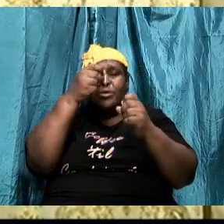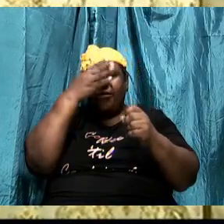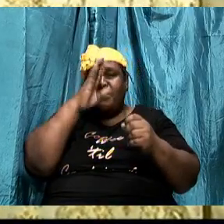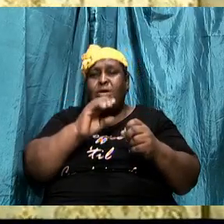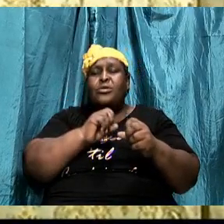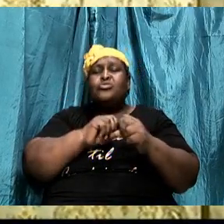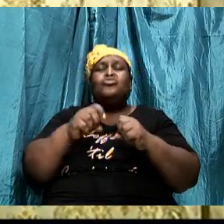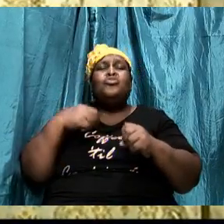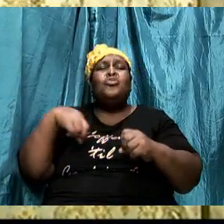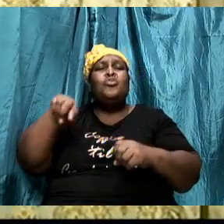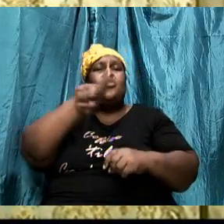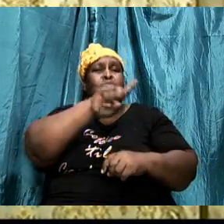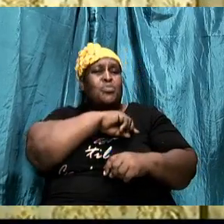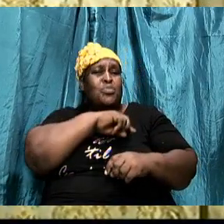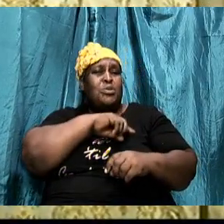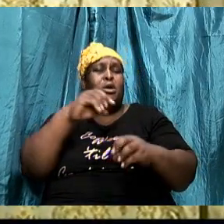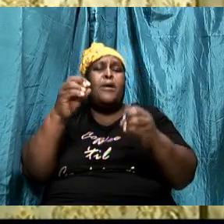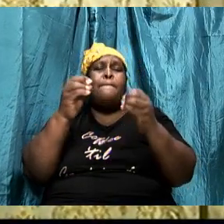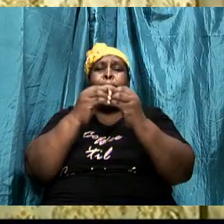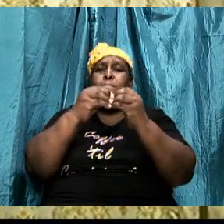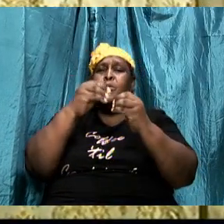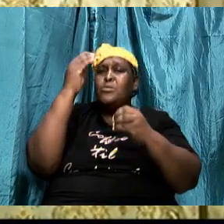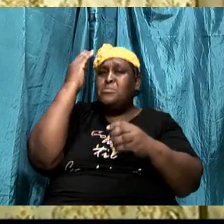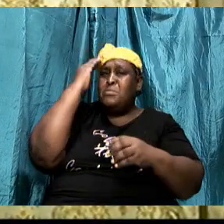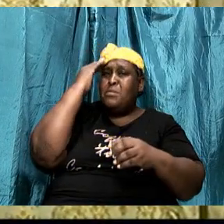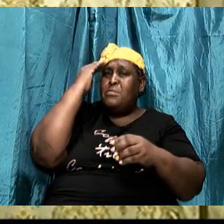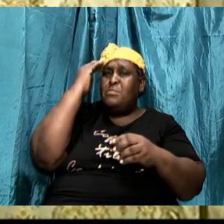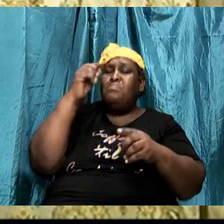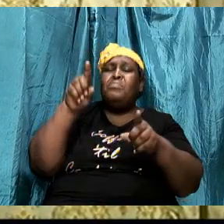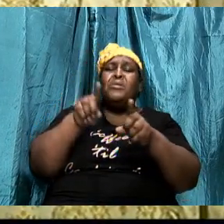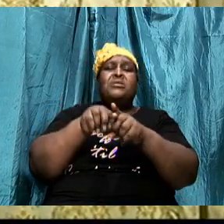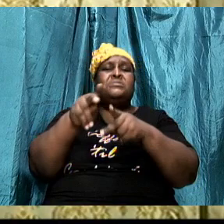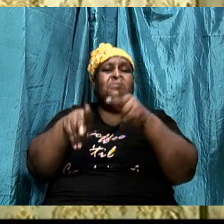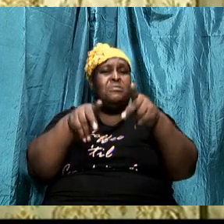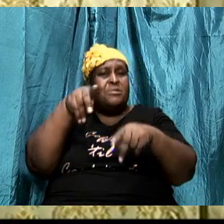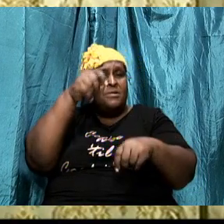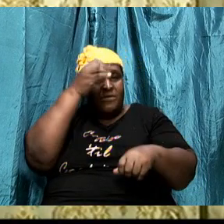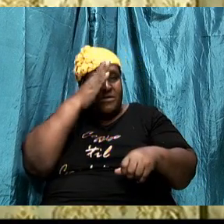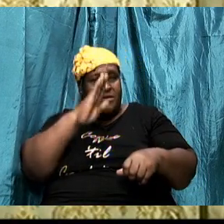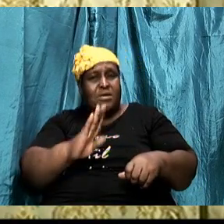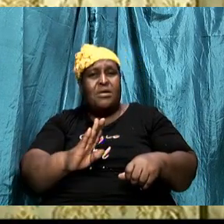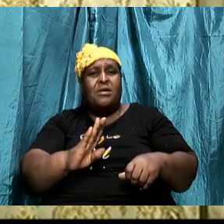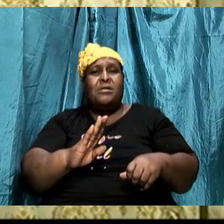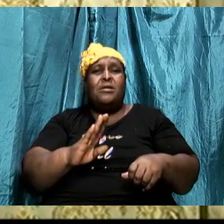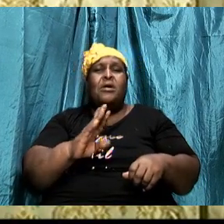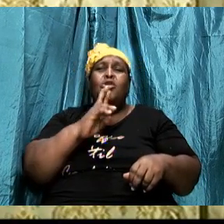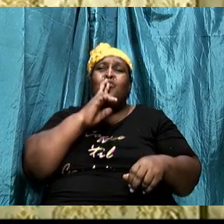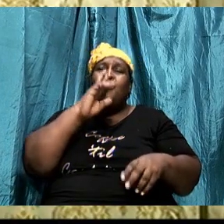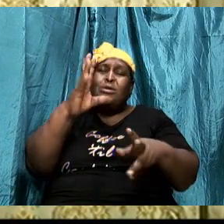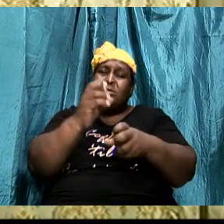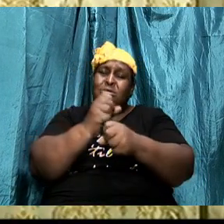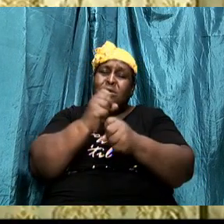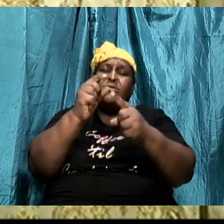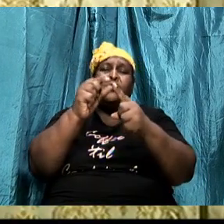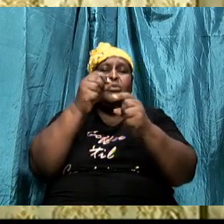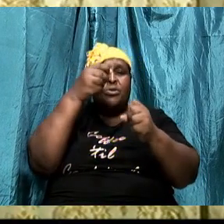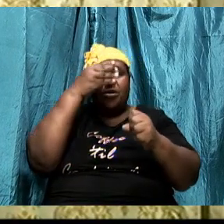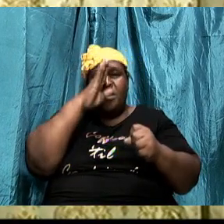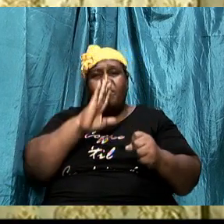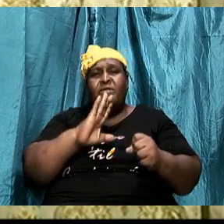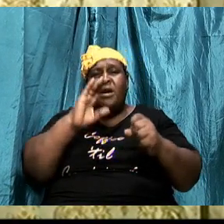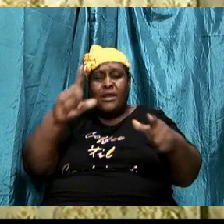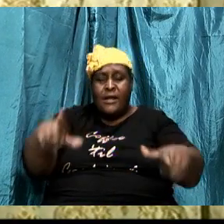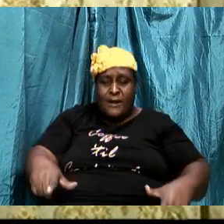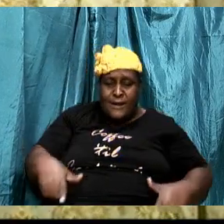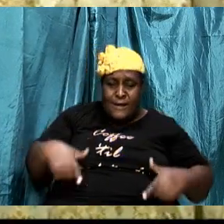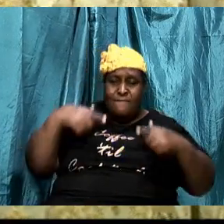that we can, you know, be more knowledgeable as saints and that we can really take the Word of God and apply it to